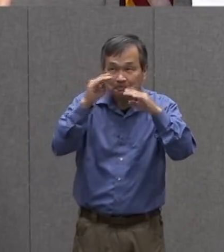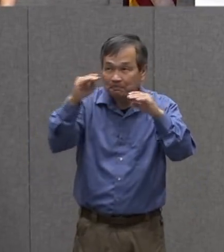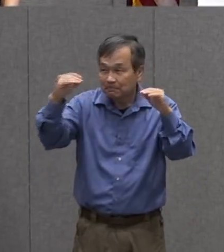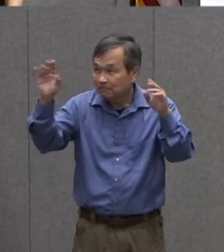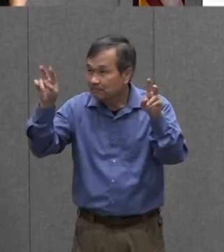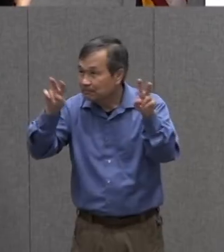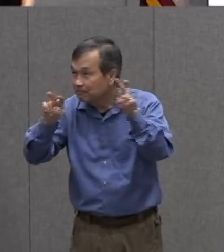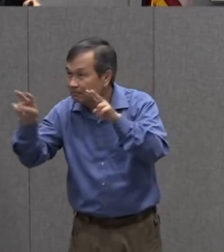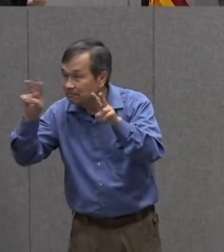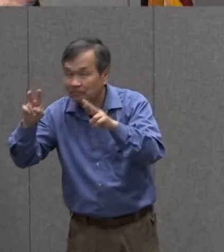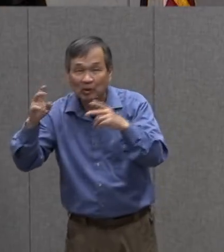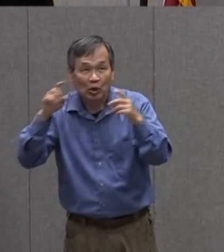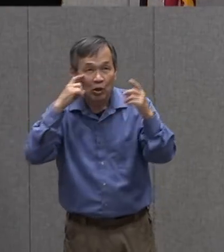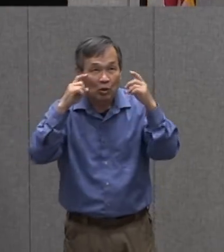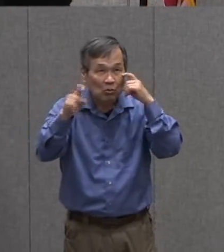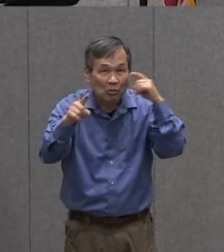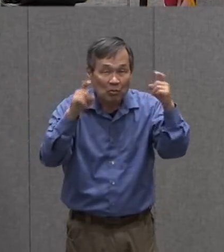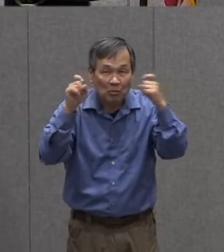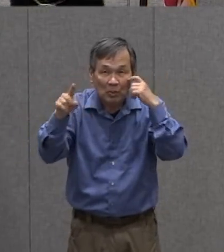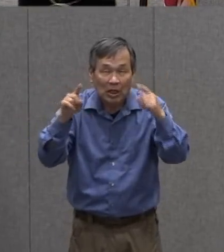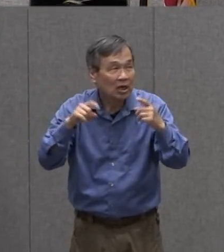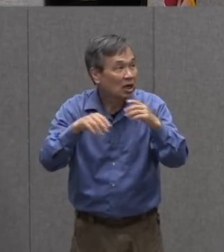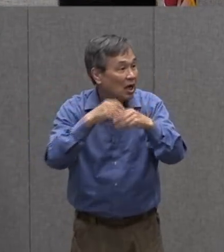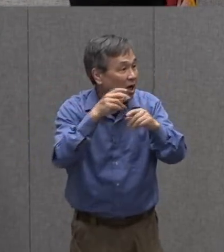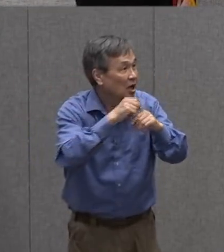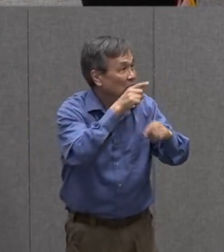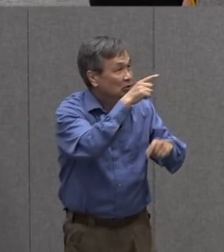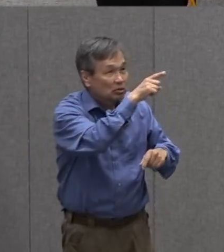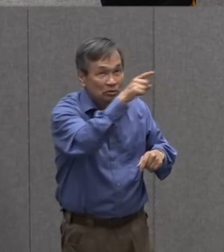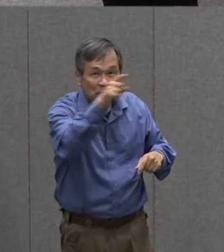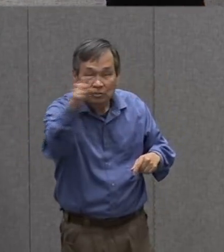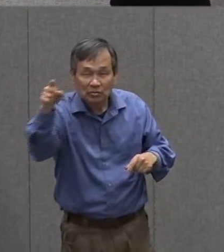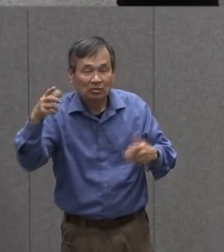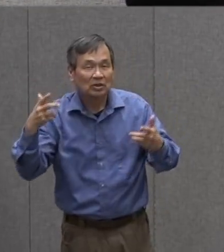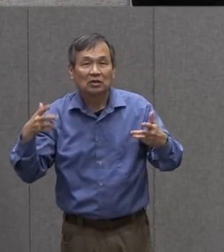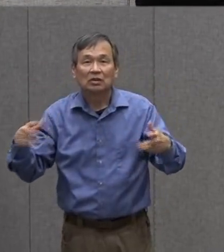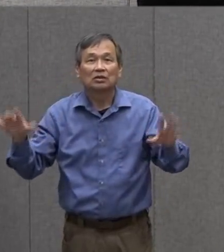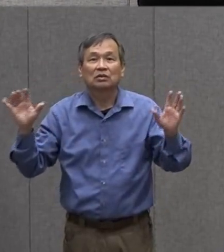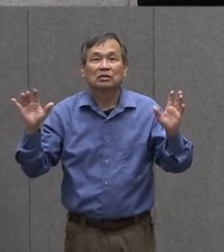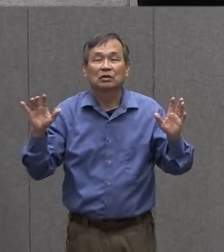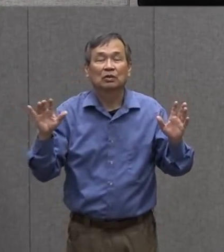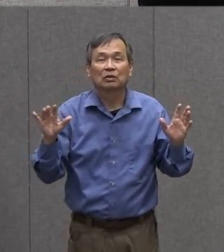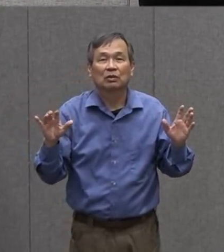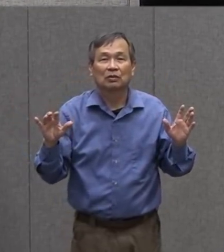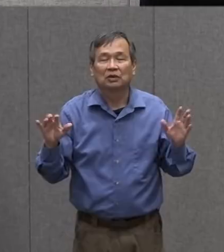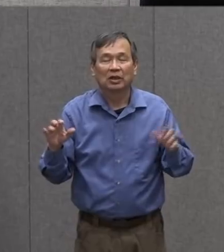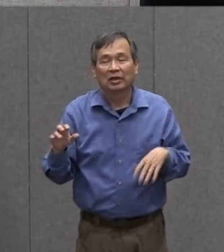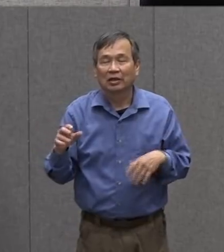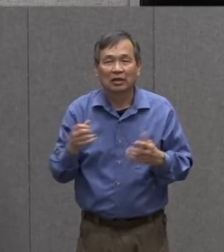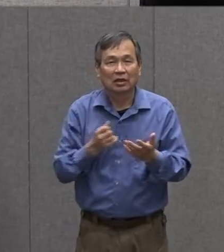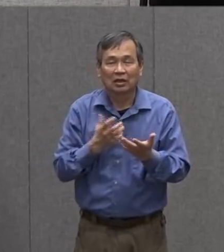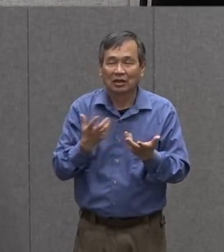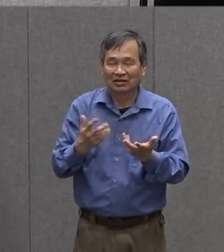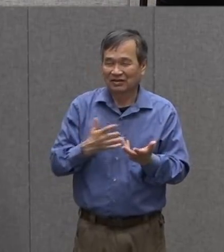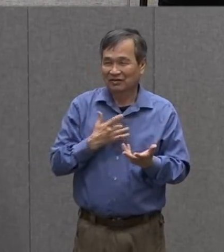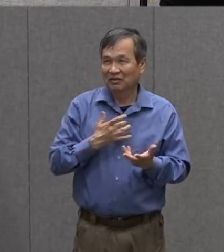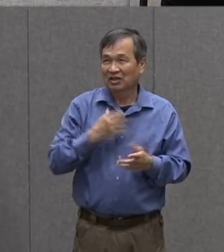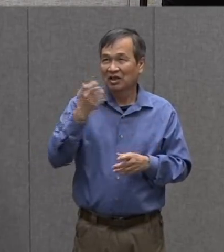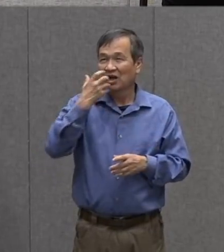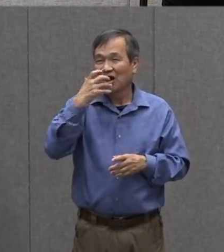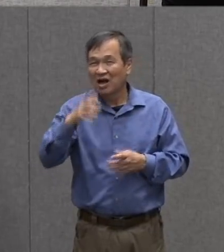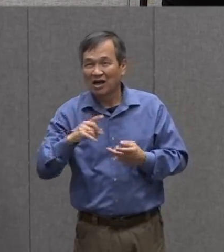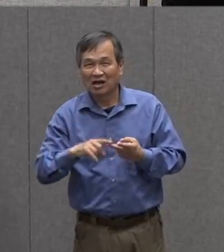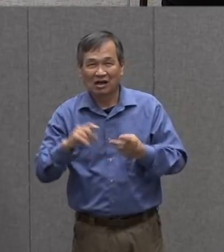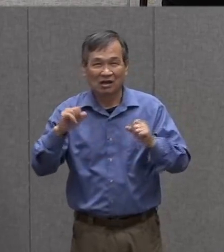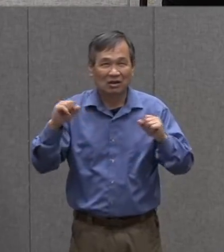outside but you also don't want to be spend 15 minutes in a place you don't want to be it's too hot too cold